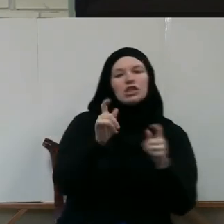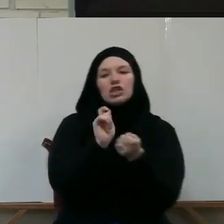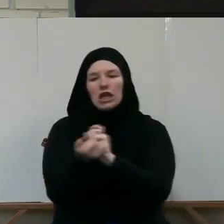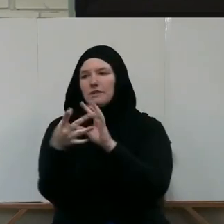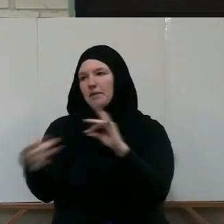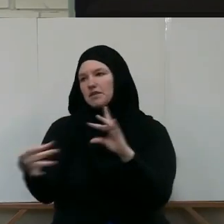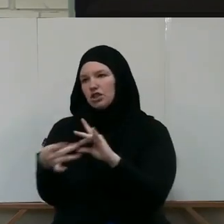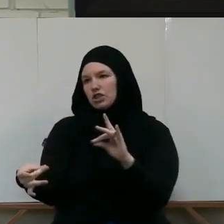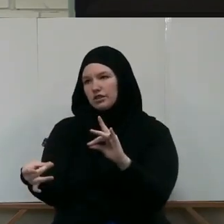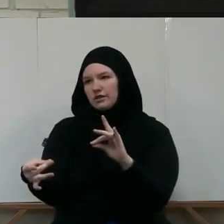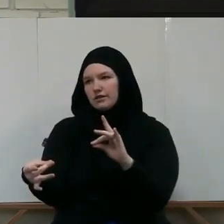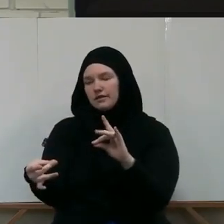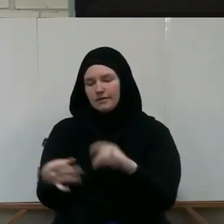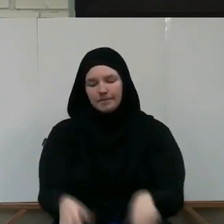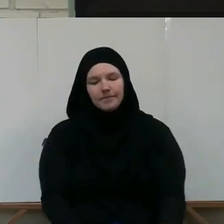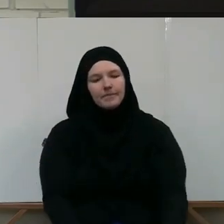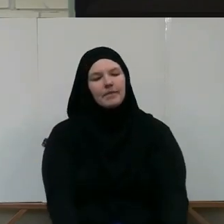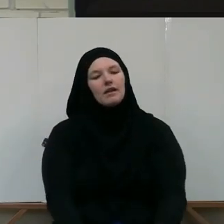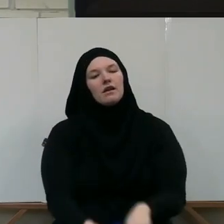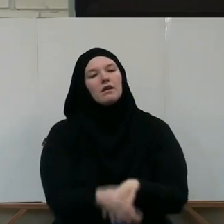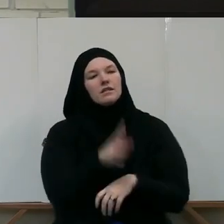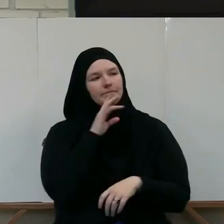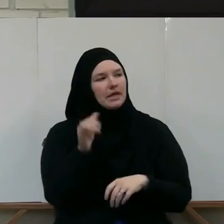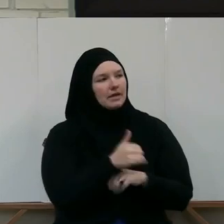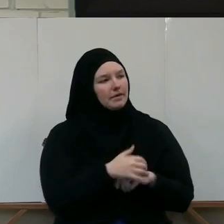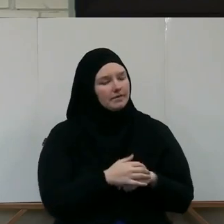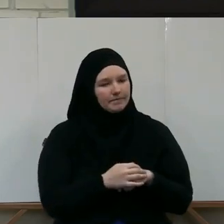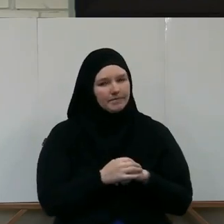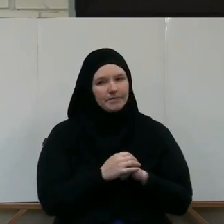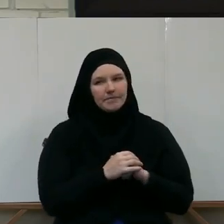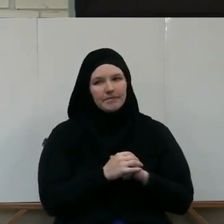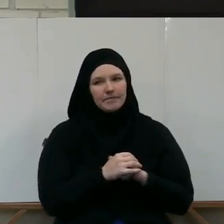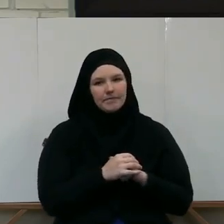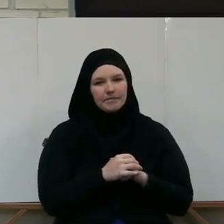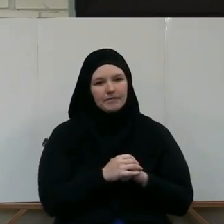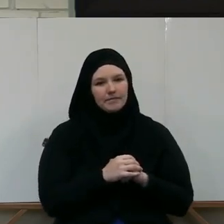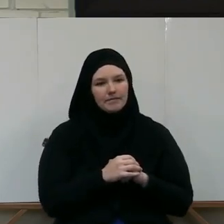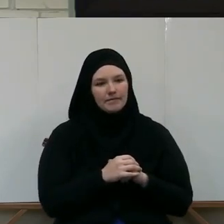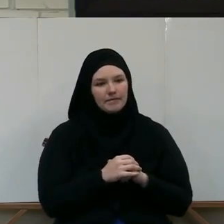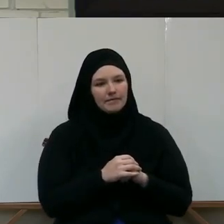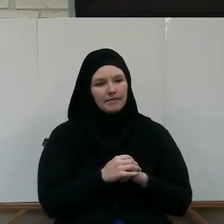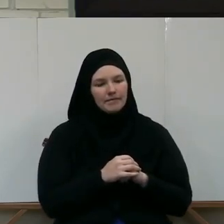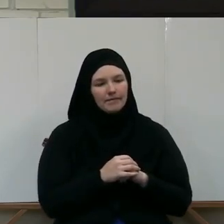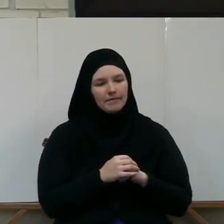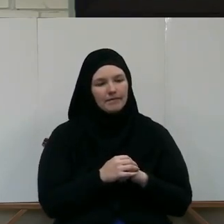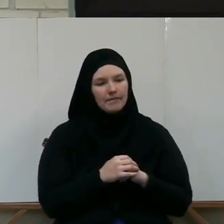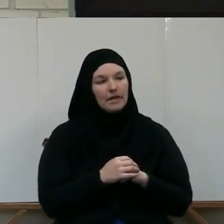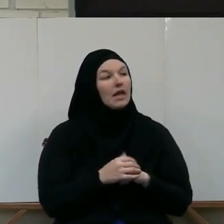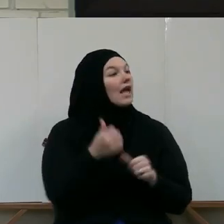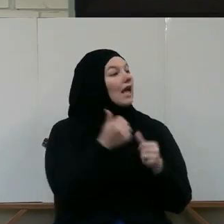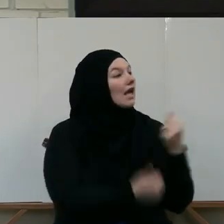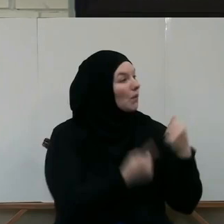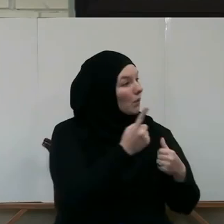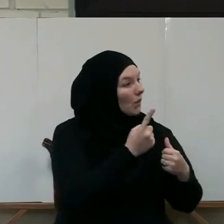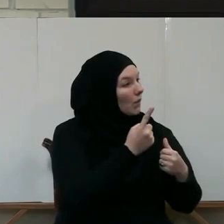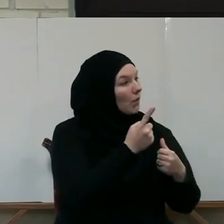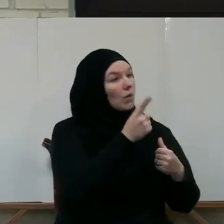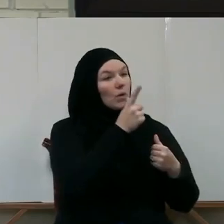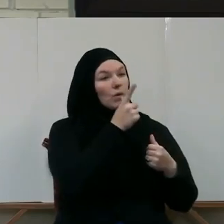who